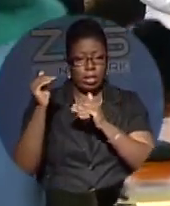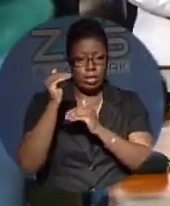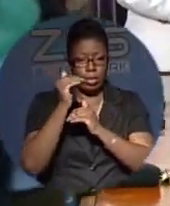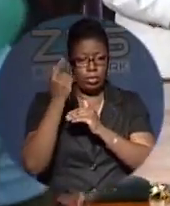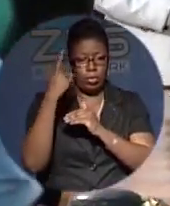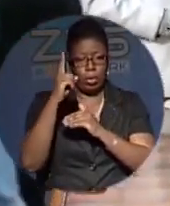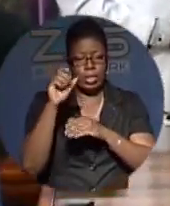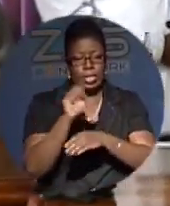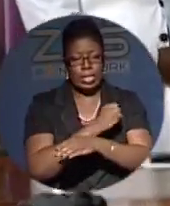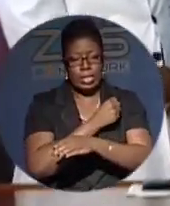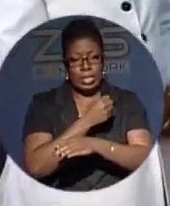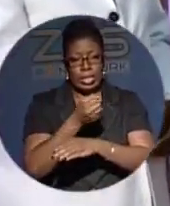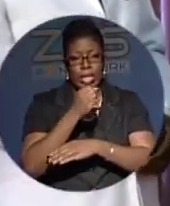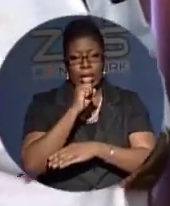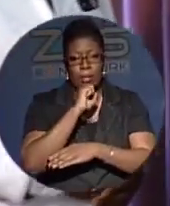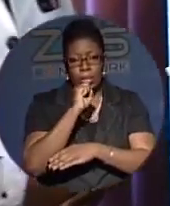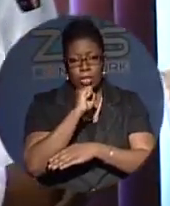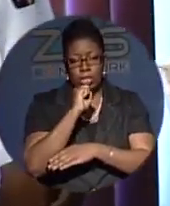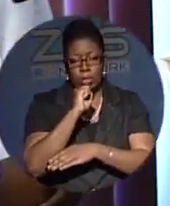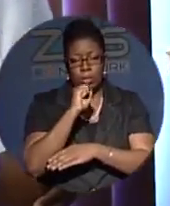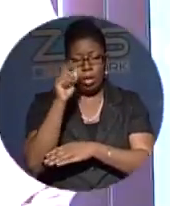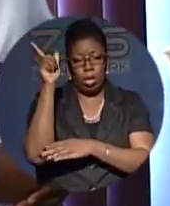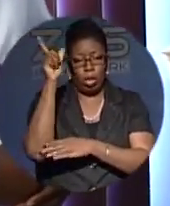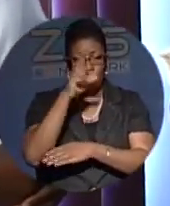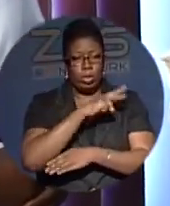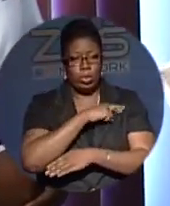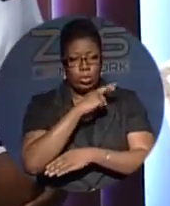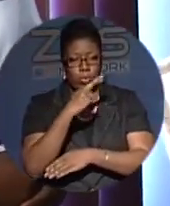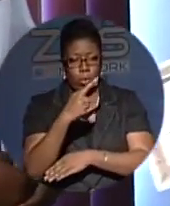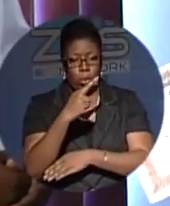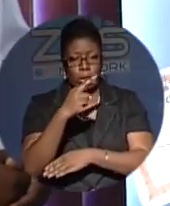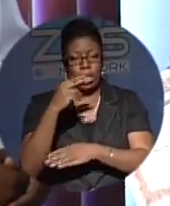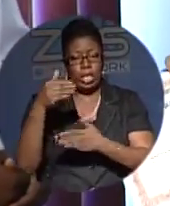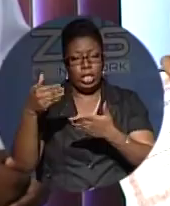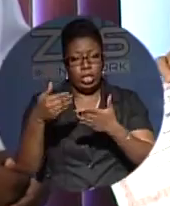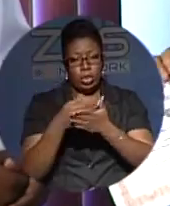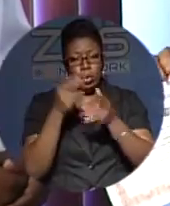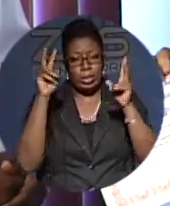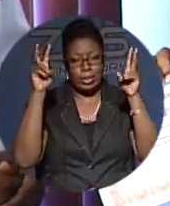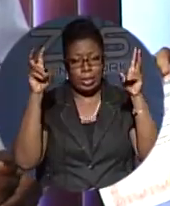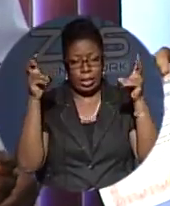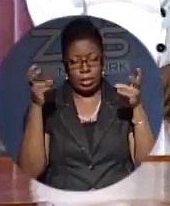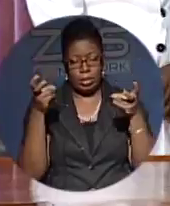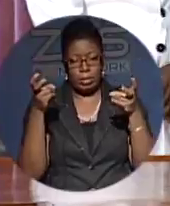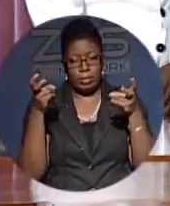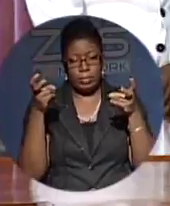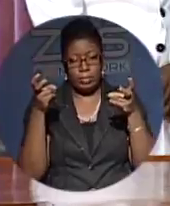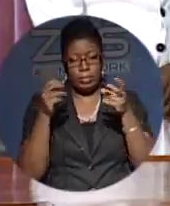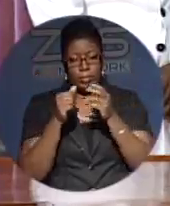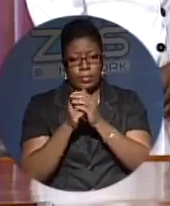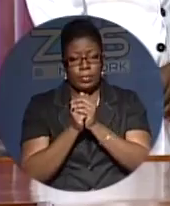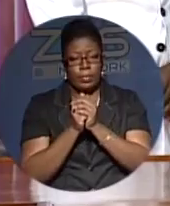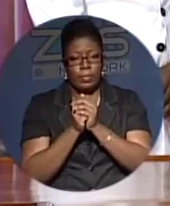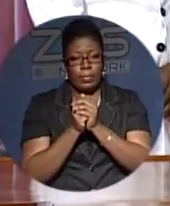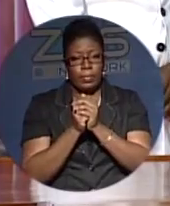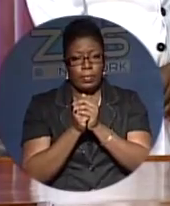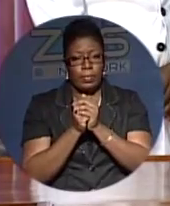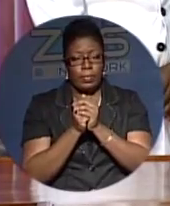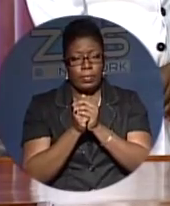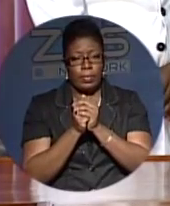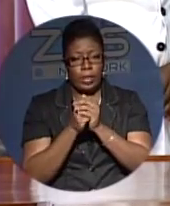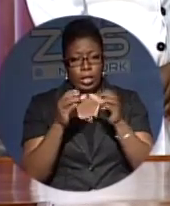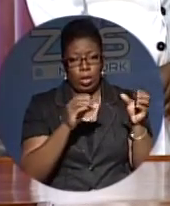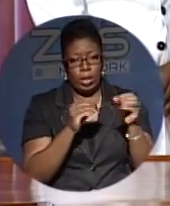Singing Bishop and Prophet Lawrence Ruhl, as he takes on his new title of superintendent of the Bahamas in the International Chaplains Association. The